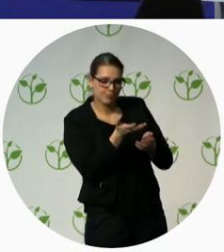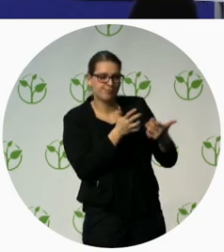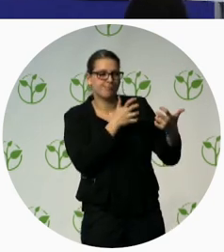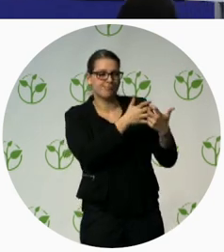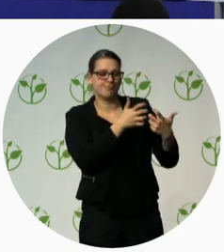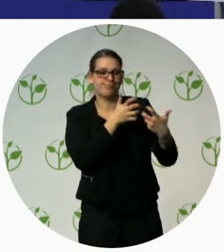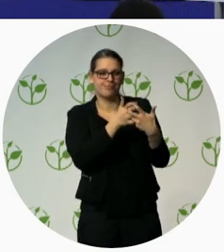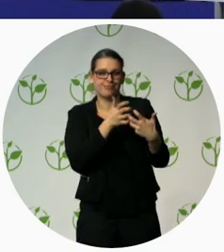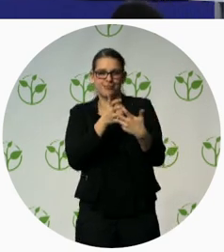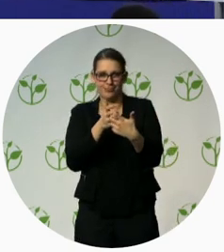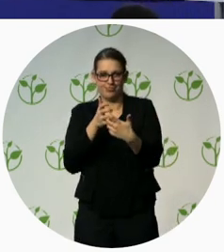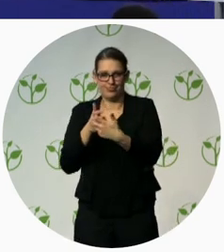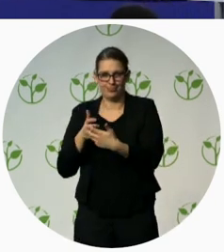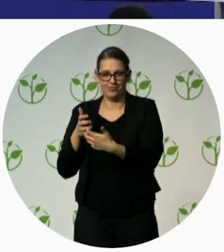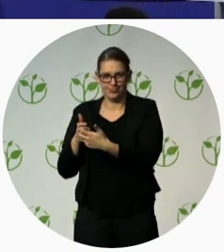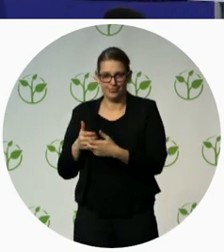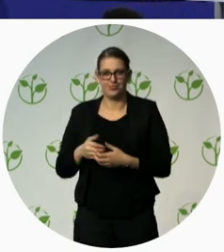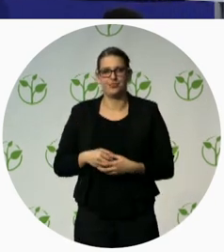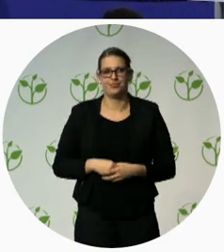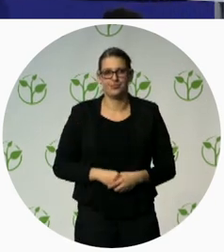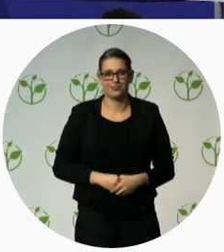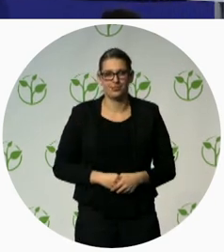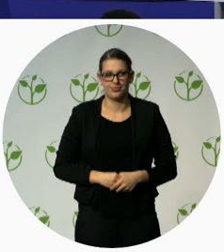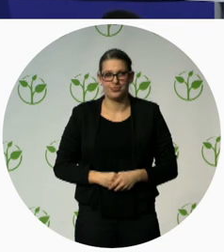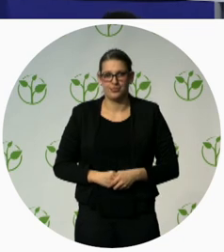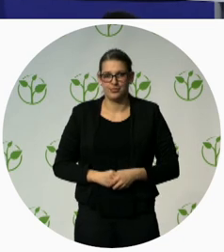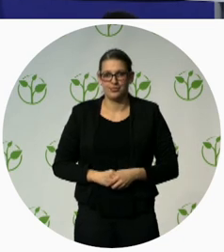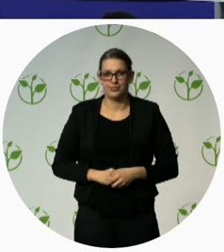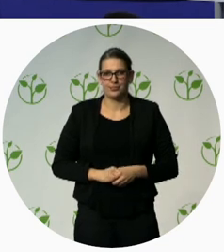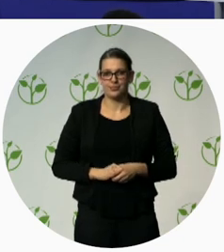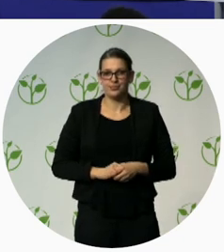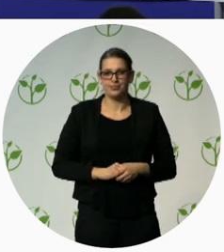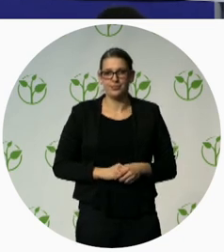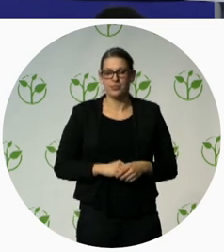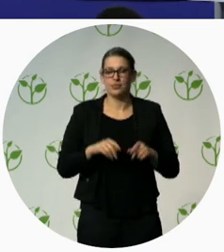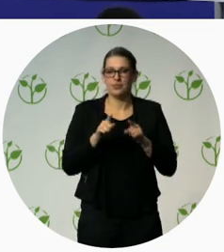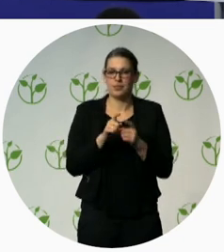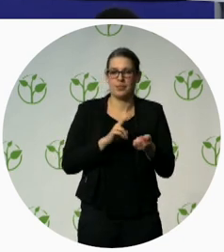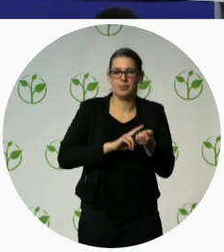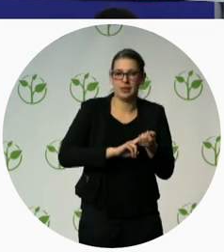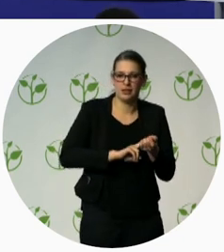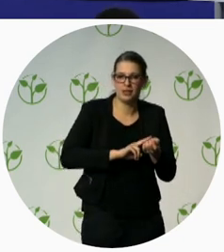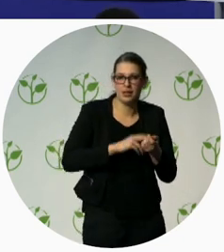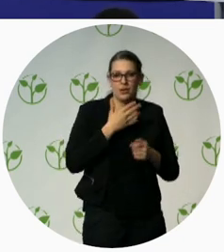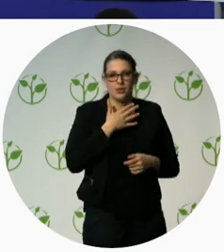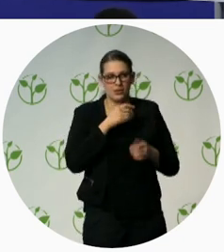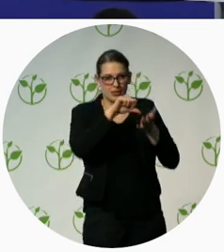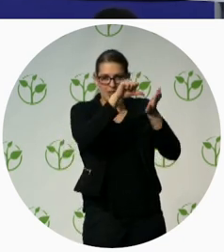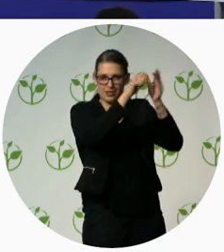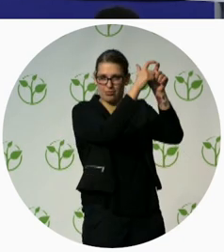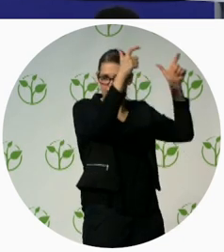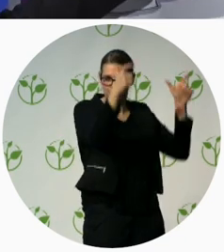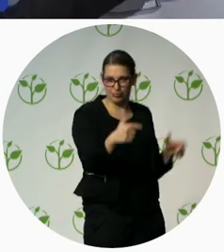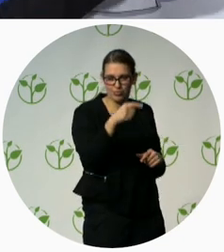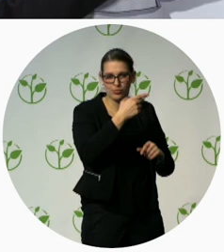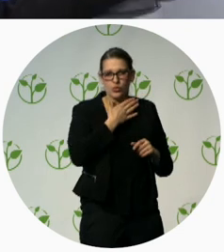as an example, via telephone people can be easily contacted or contact the center and then they are asked